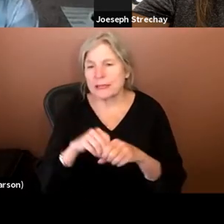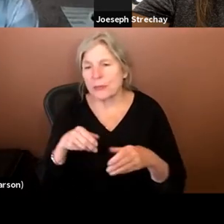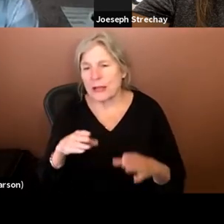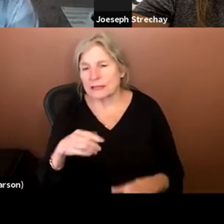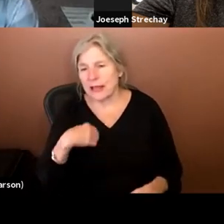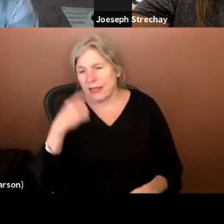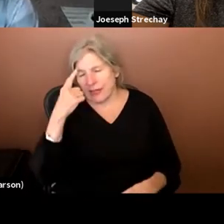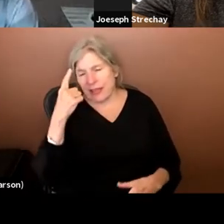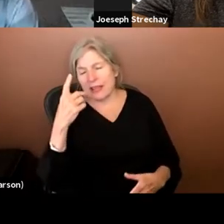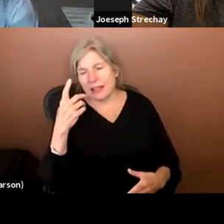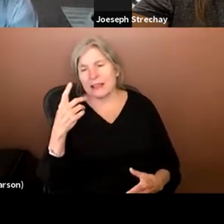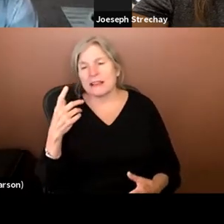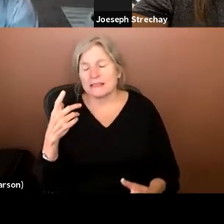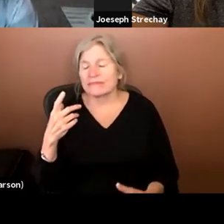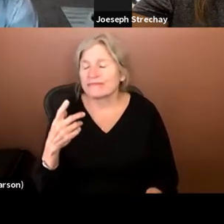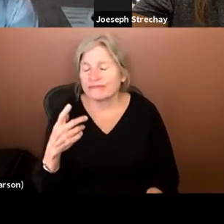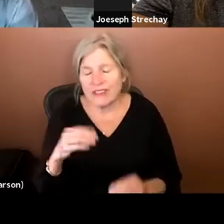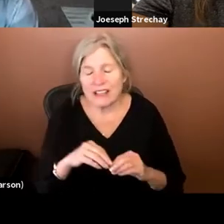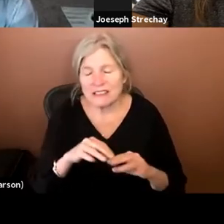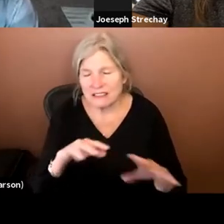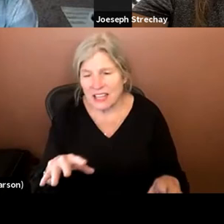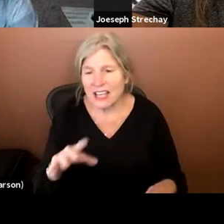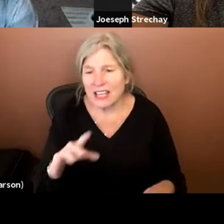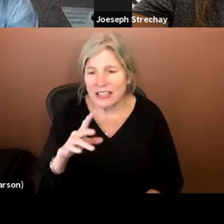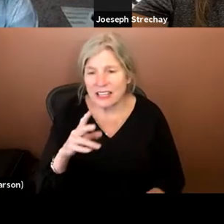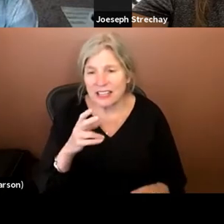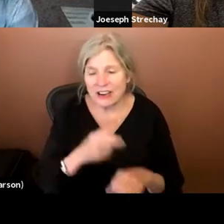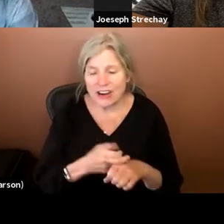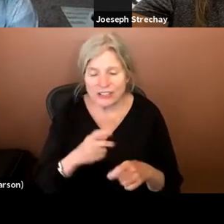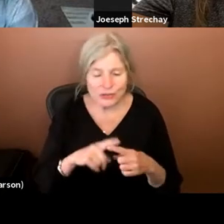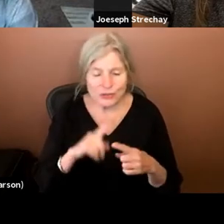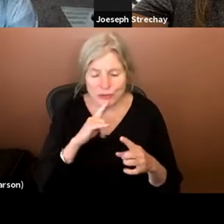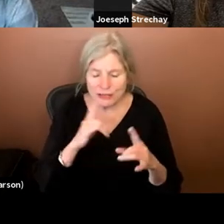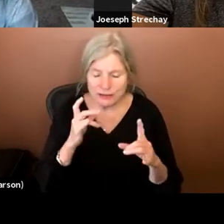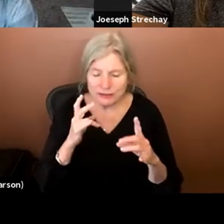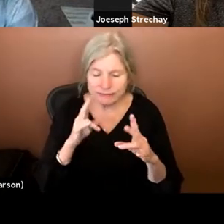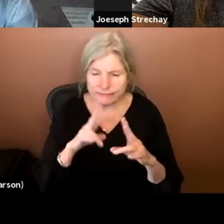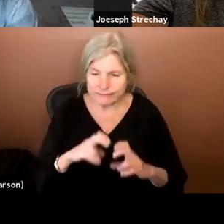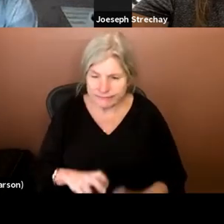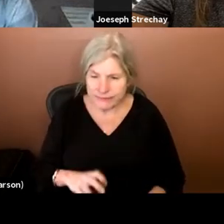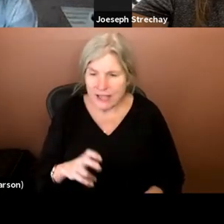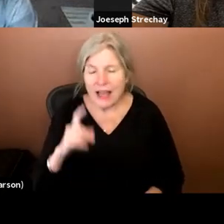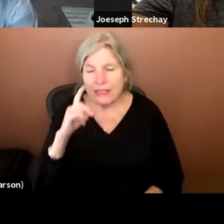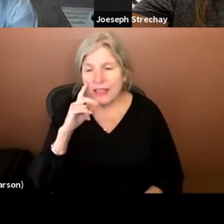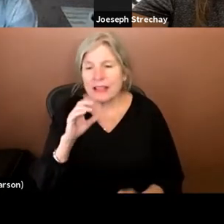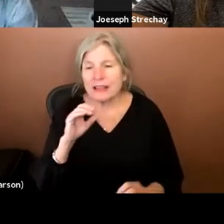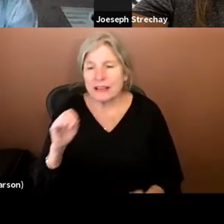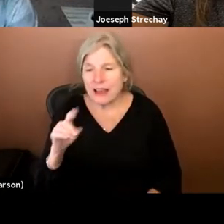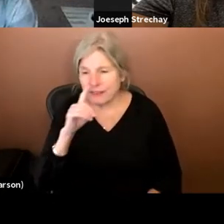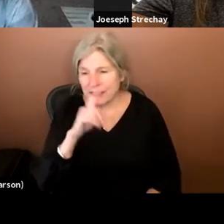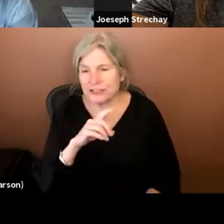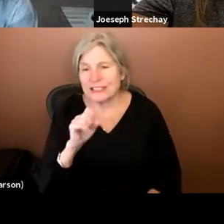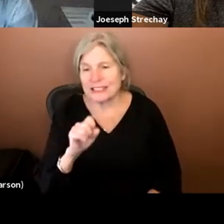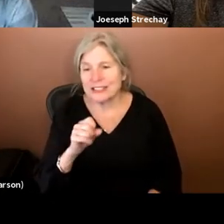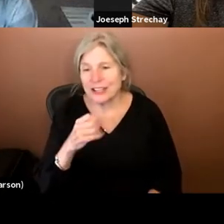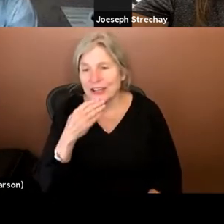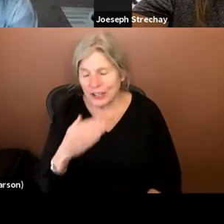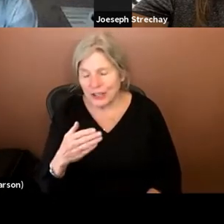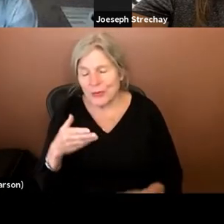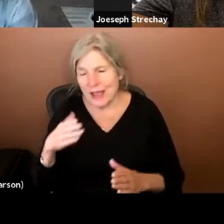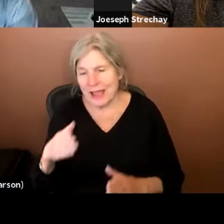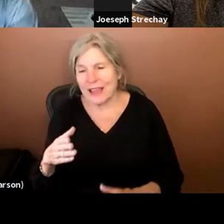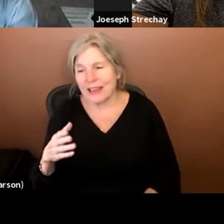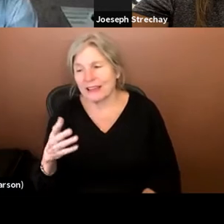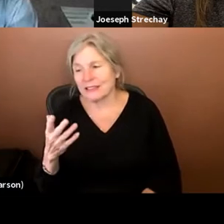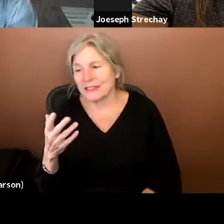think are pretty pervasive and pretty difficult to unpack. Um, I, I find nonfiction to be a good side door, um, where I can